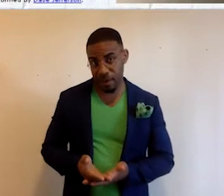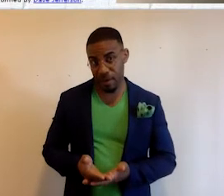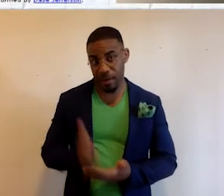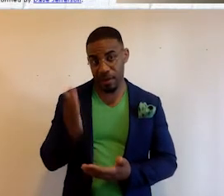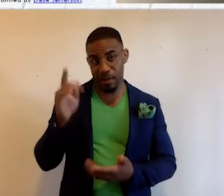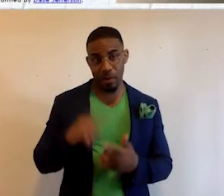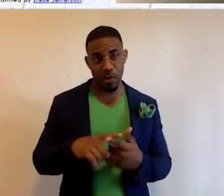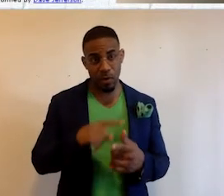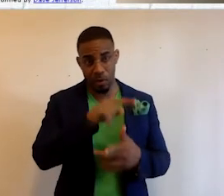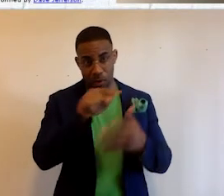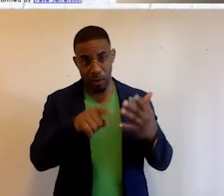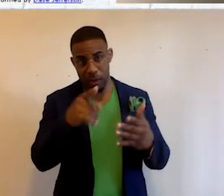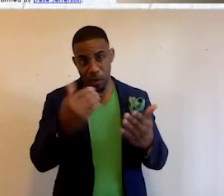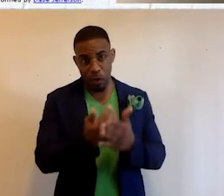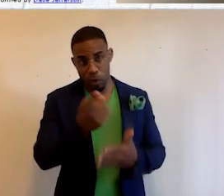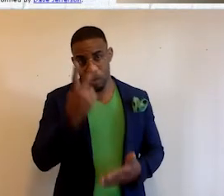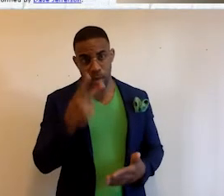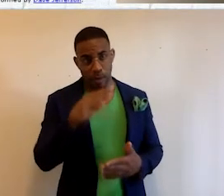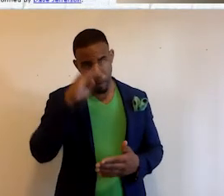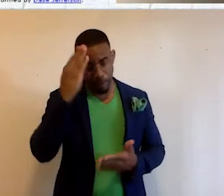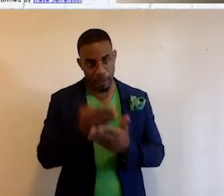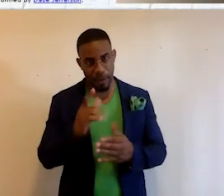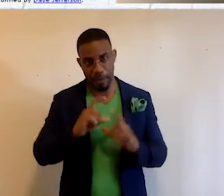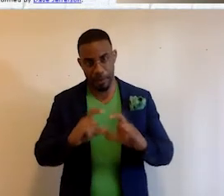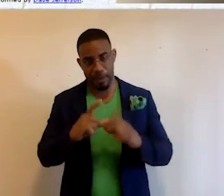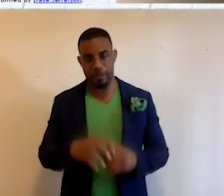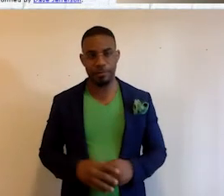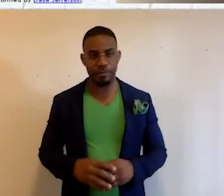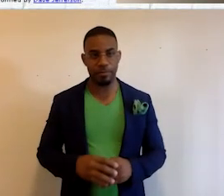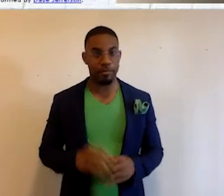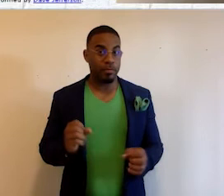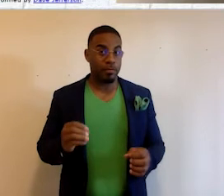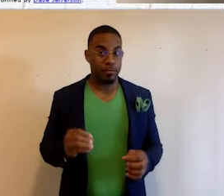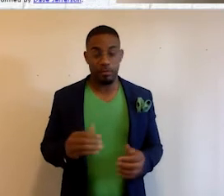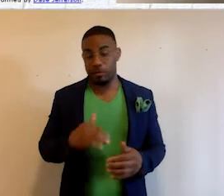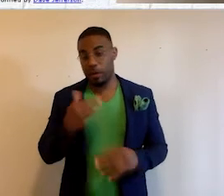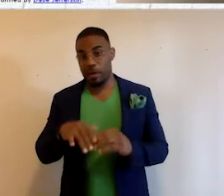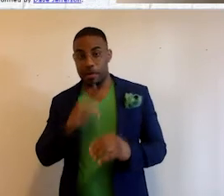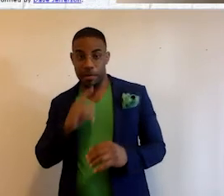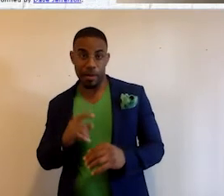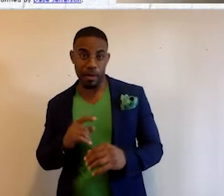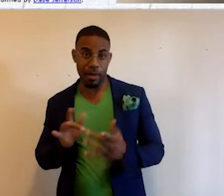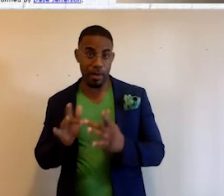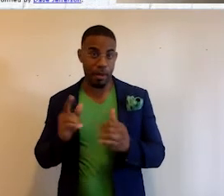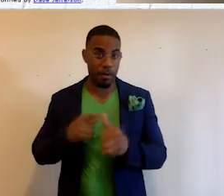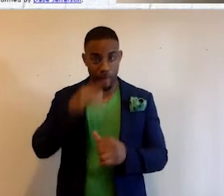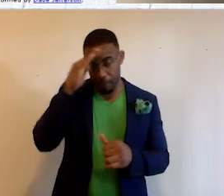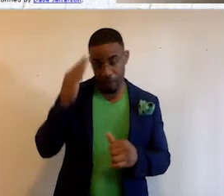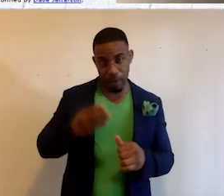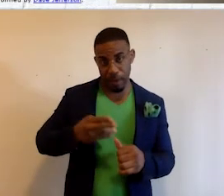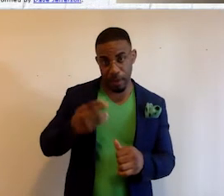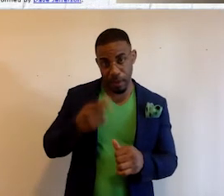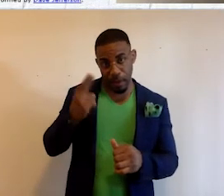similar to these are our new ones, our Black Facts Matter buttons. So, besides being in the internet's first Black History